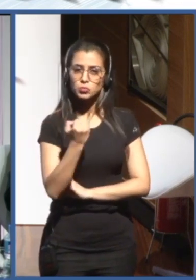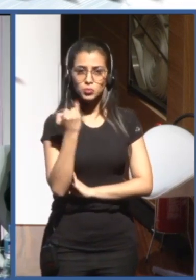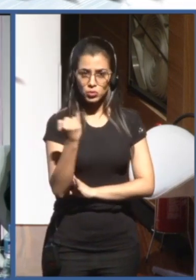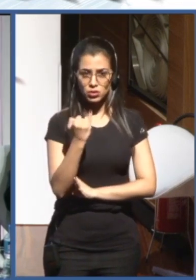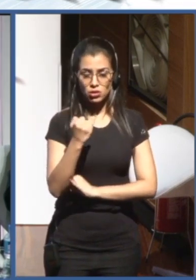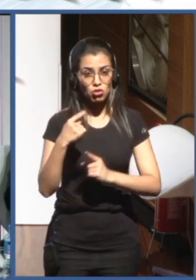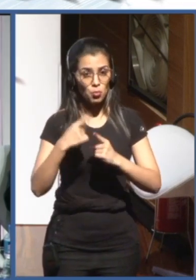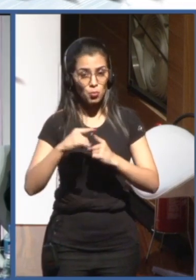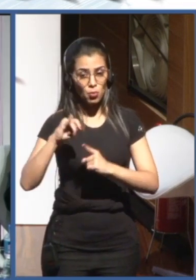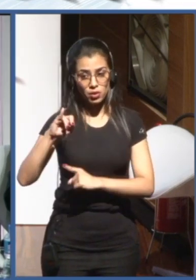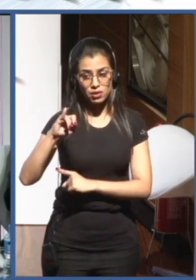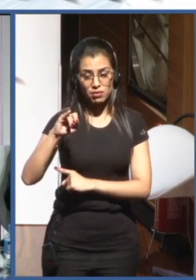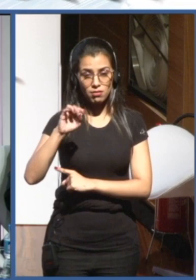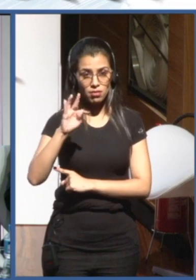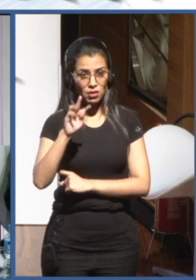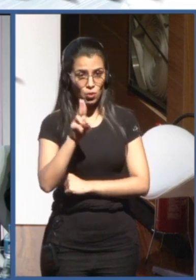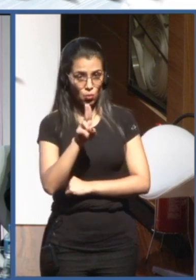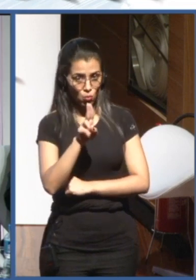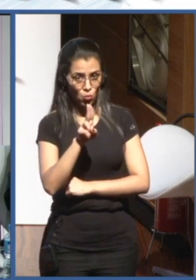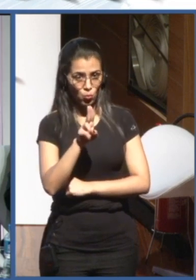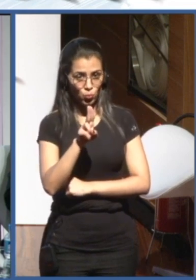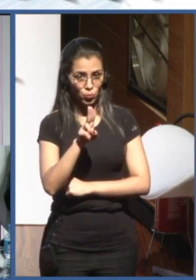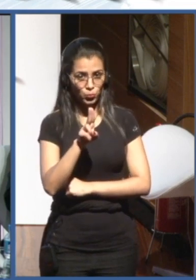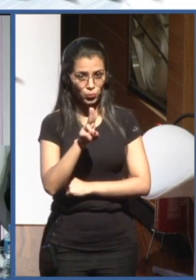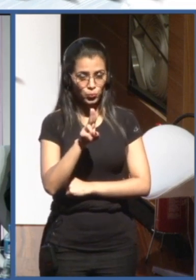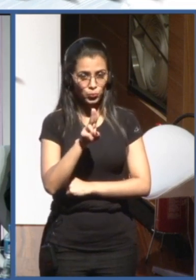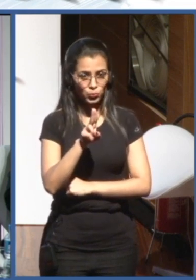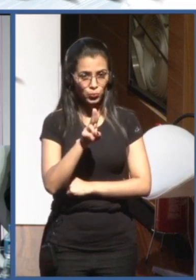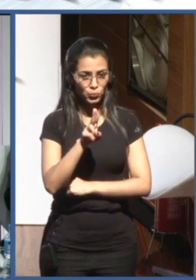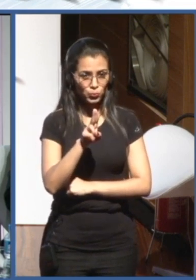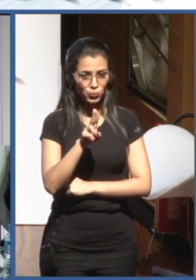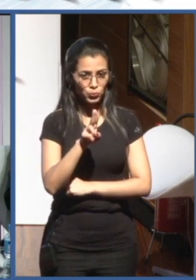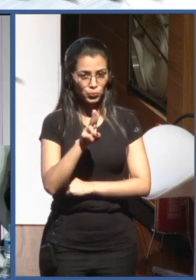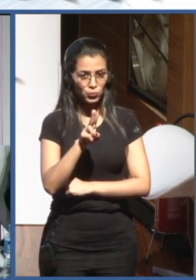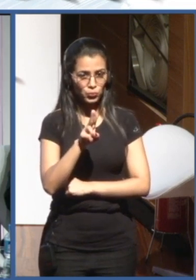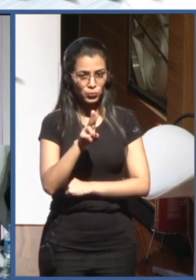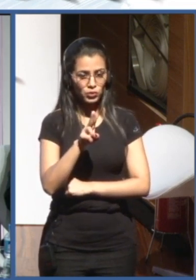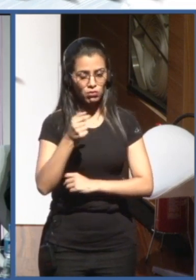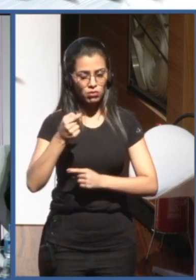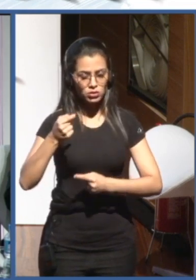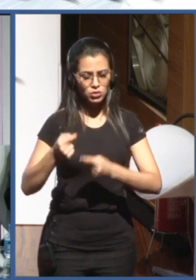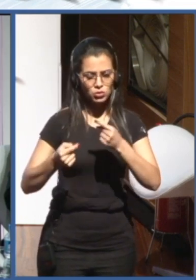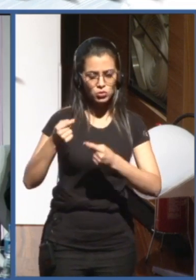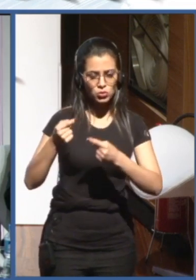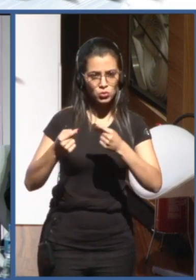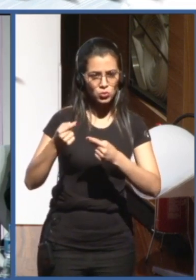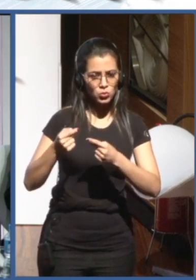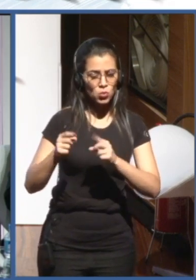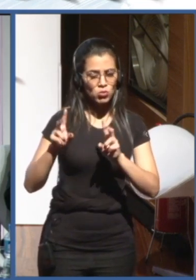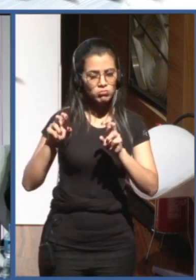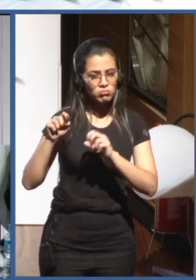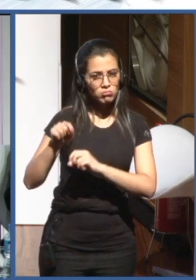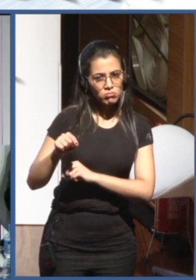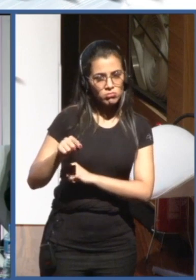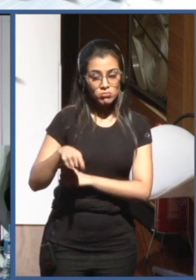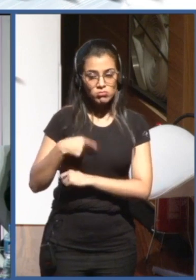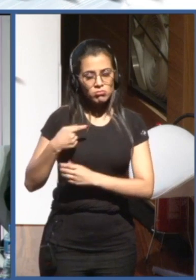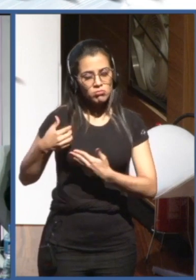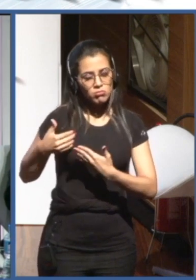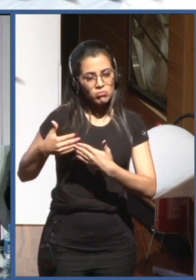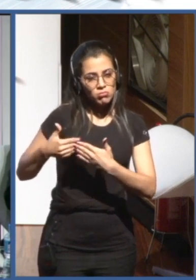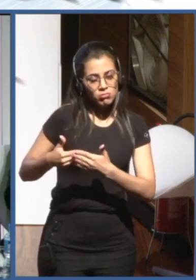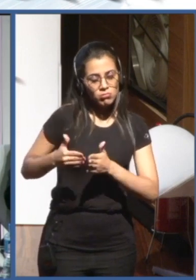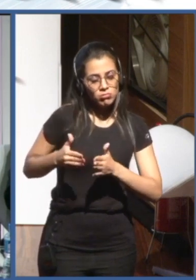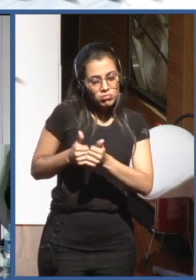it is discussed, but the lead is clearly UNESCO. That's why we are closely following the discussions that are happening at